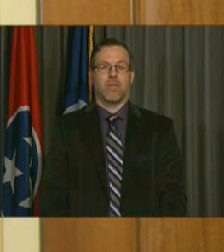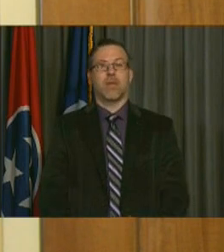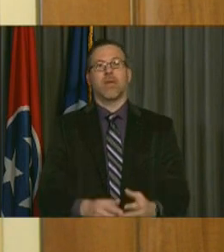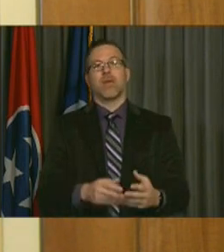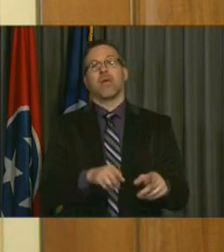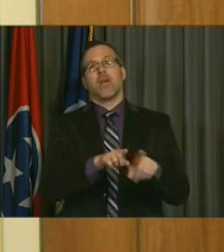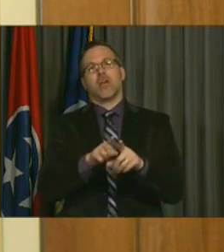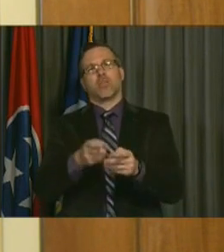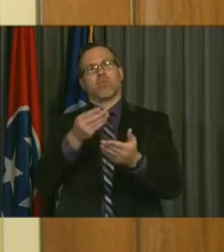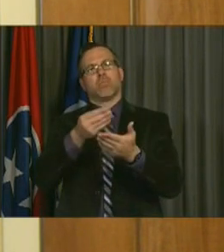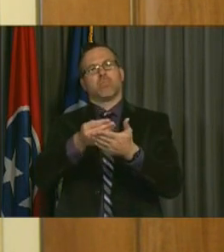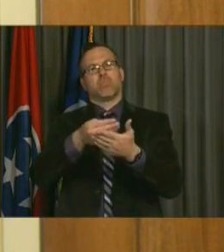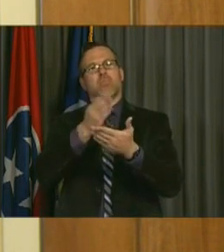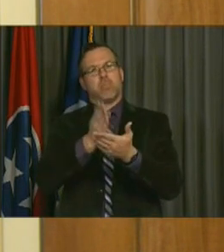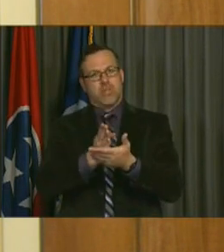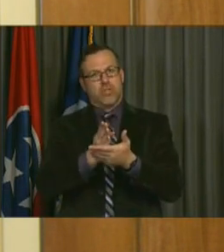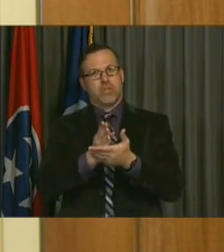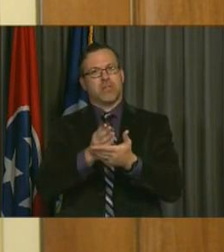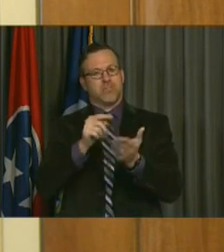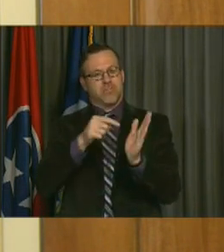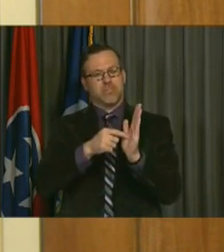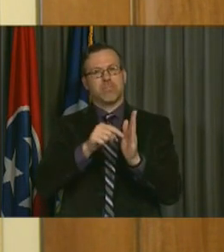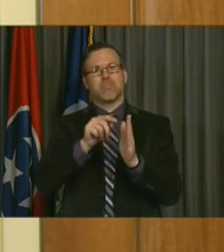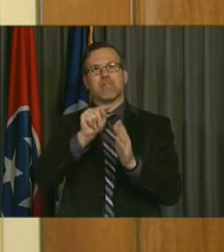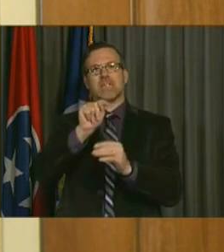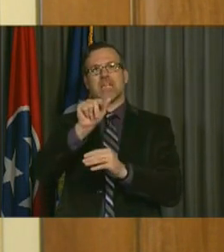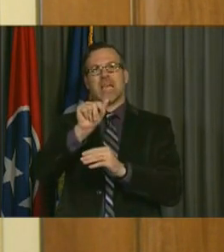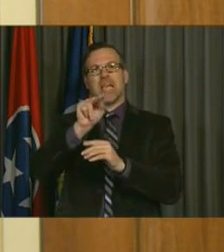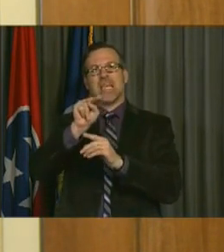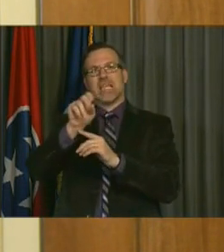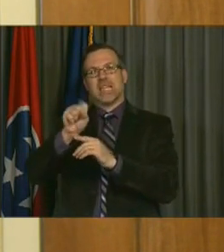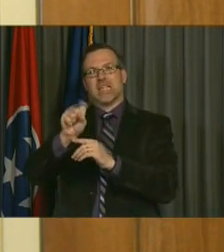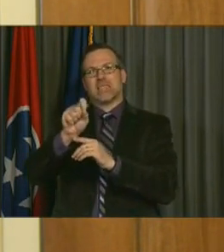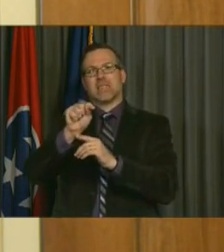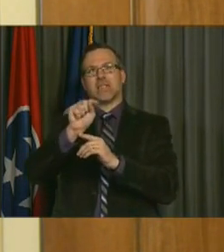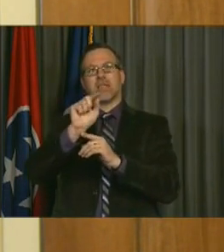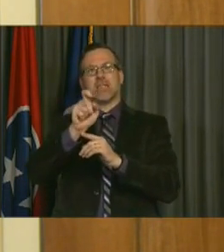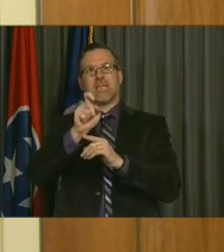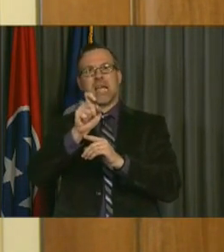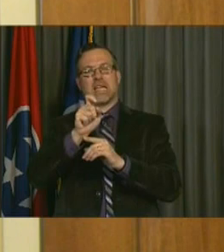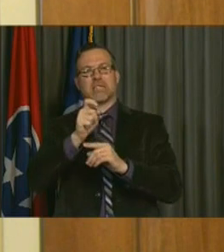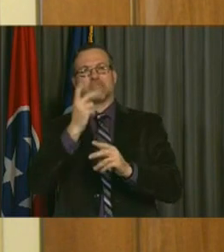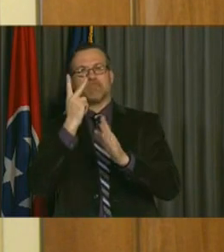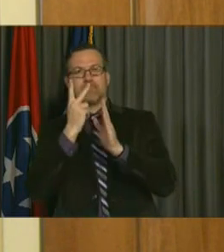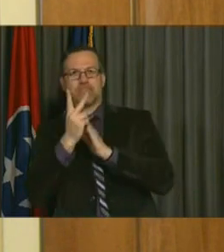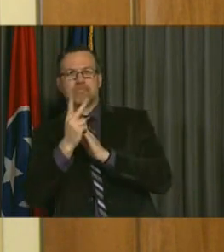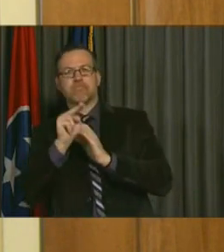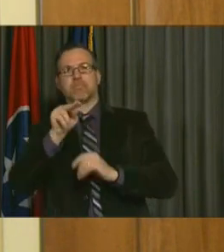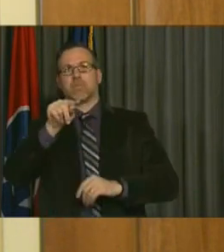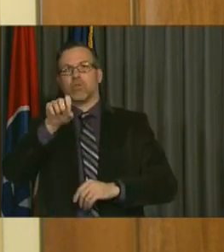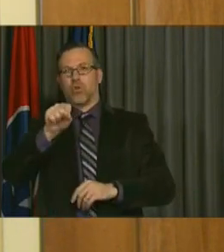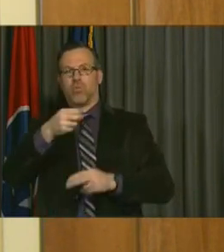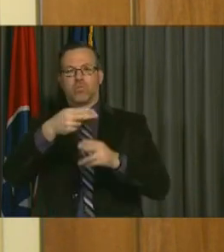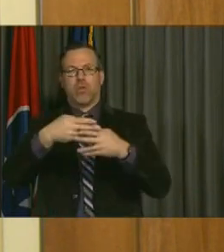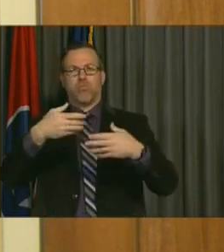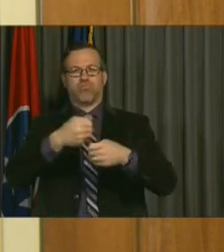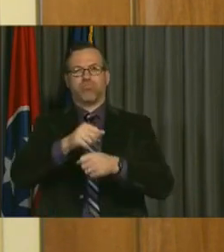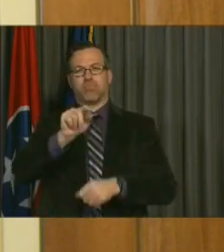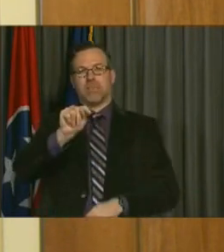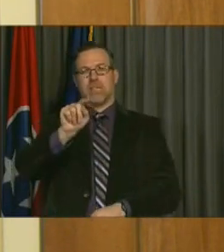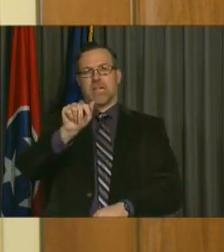are tax anticipation notes, or TANs, which Metro has used over the past two physical years to